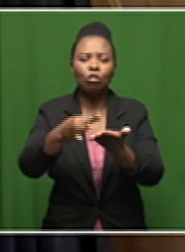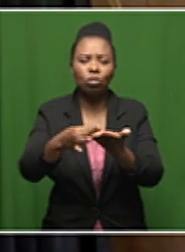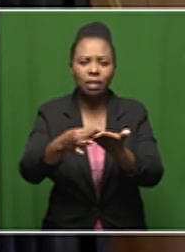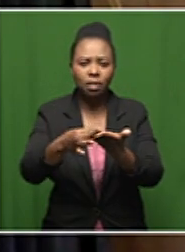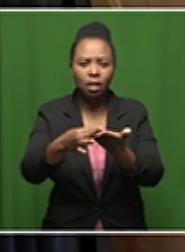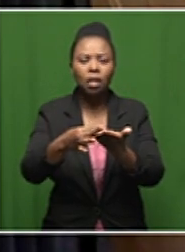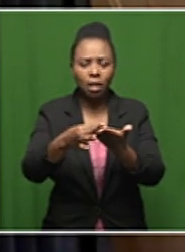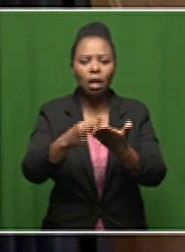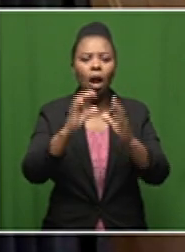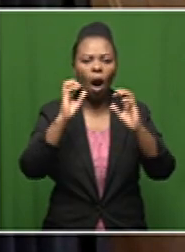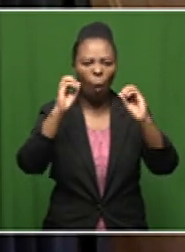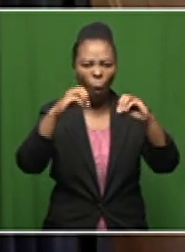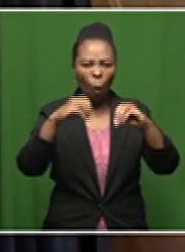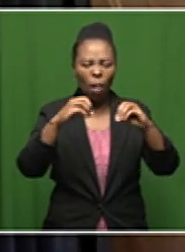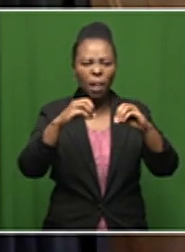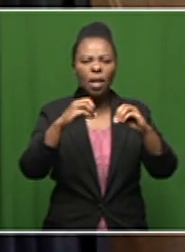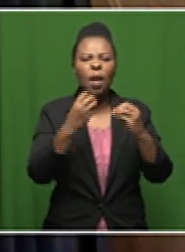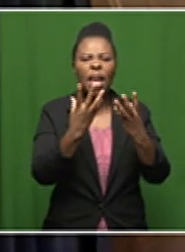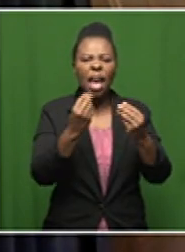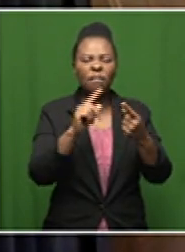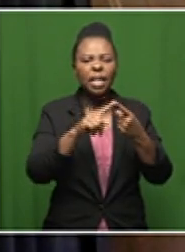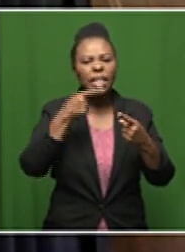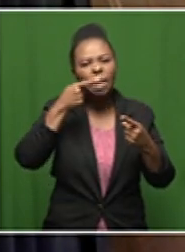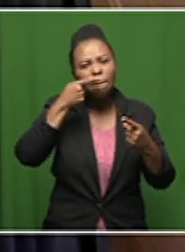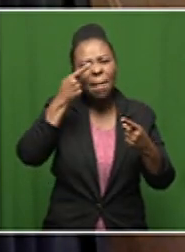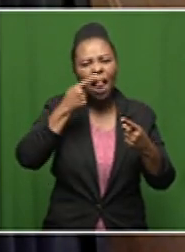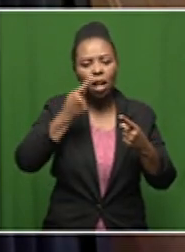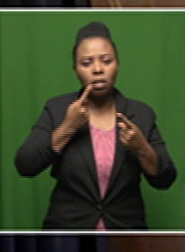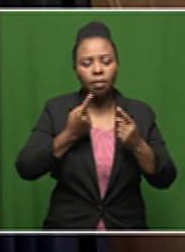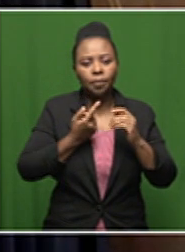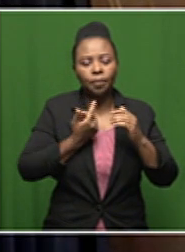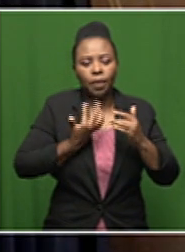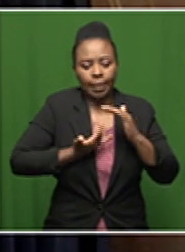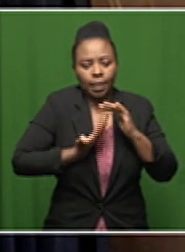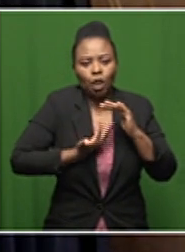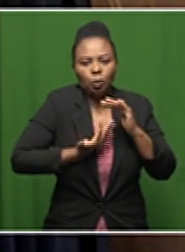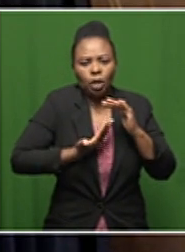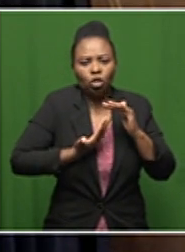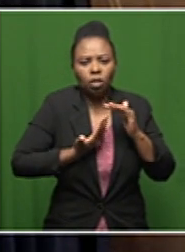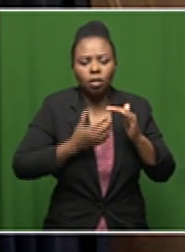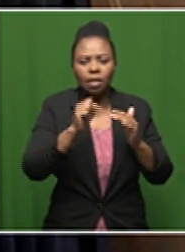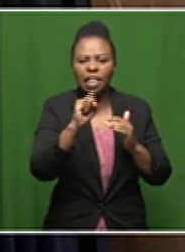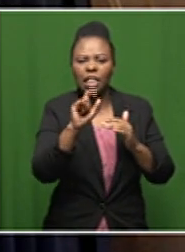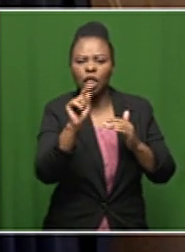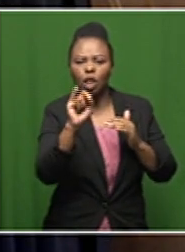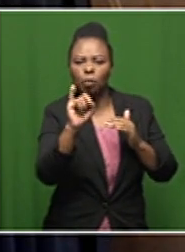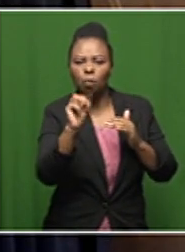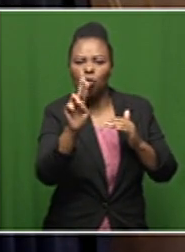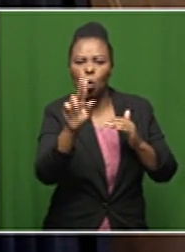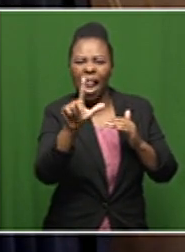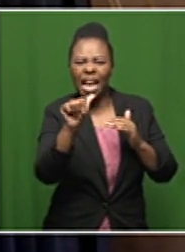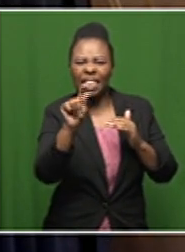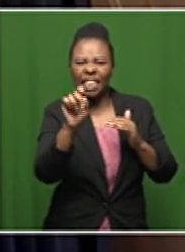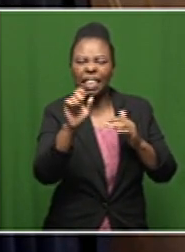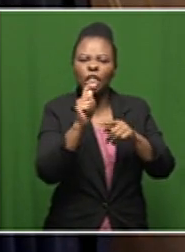recommend google there are a number of of smell stimulation tests that you can do so you need to retrain your